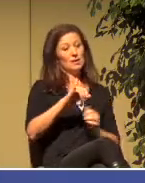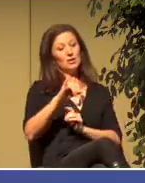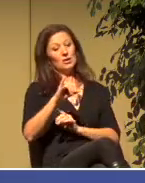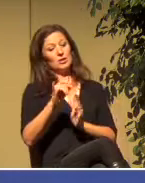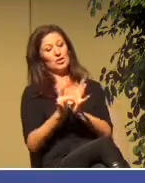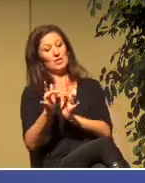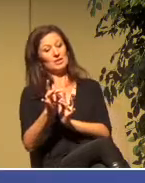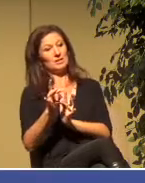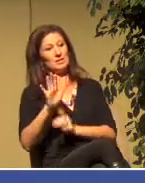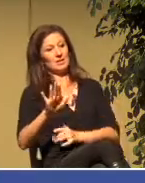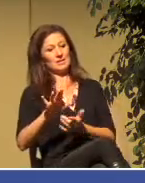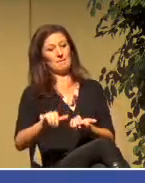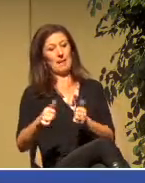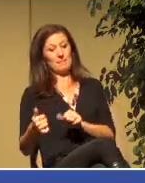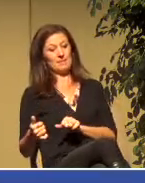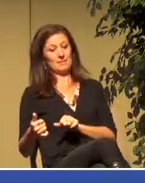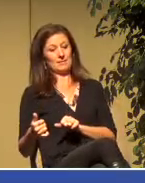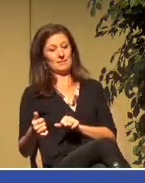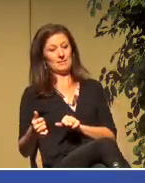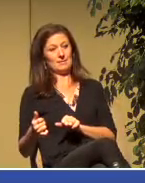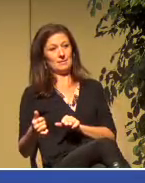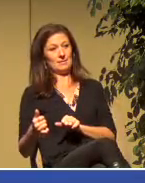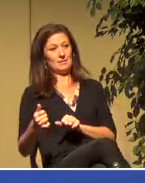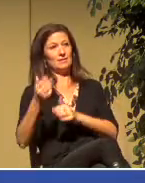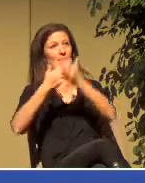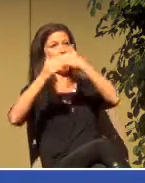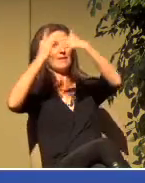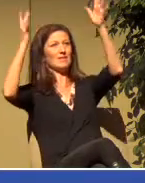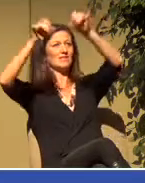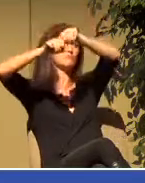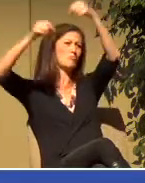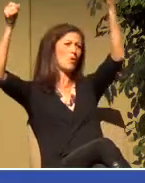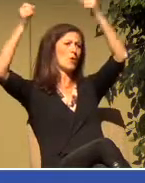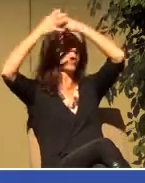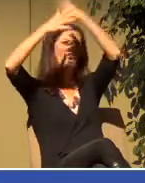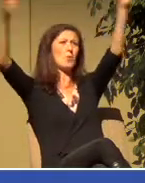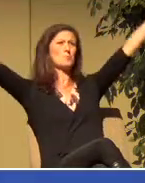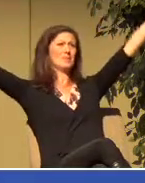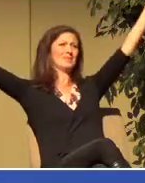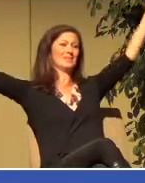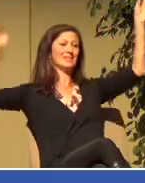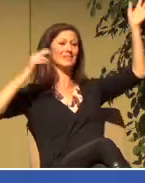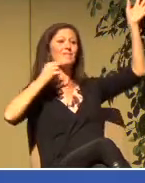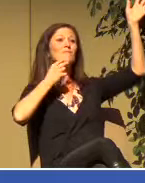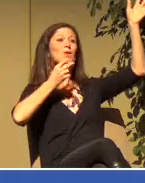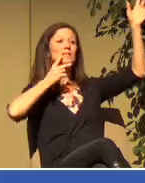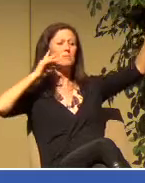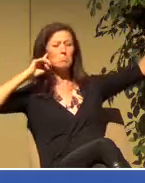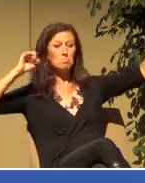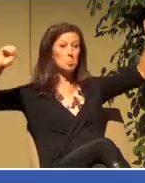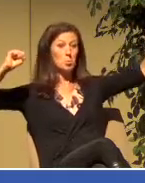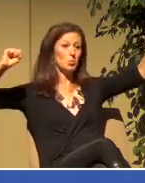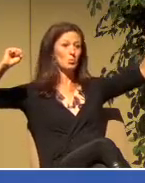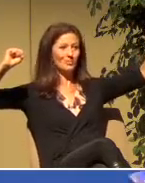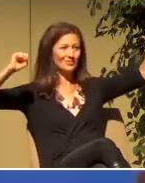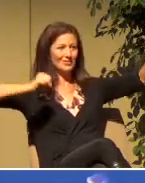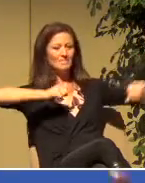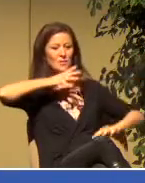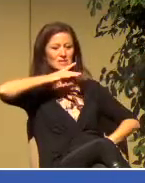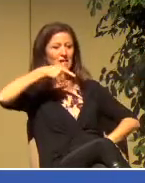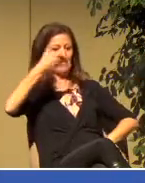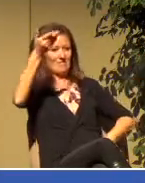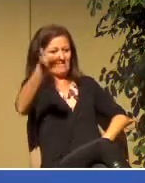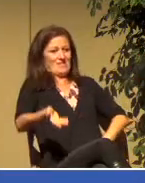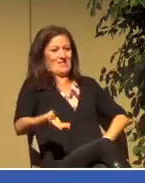Jesus Christ? Heaven broke open and that voice booms. This is